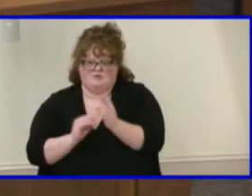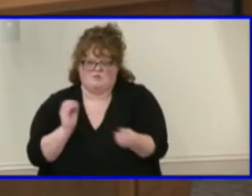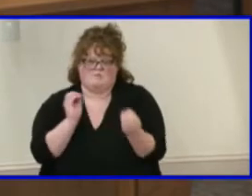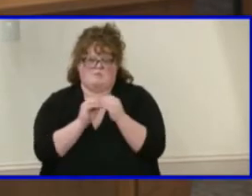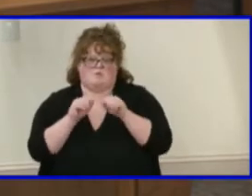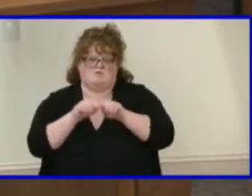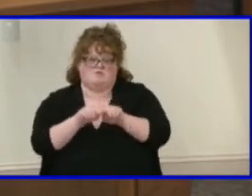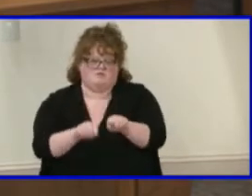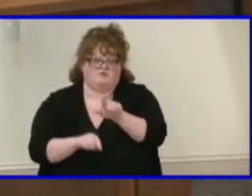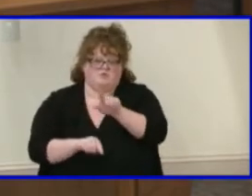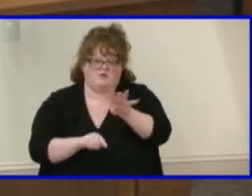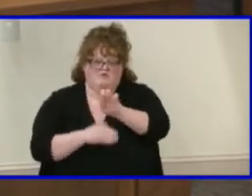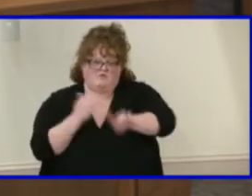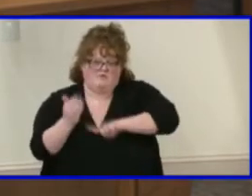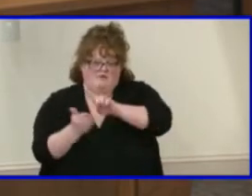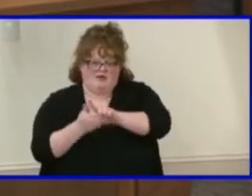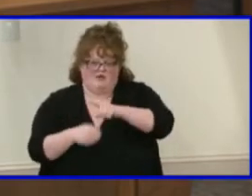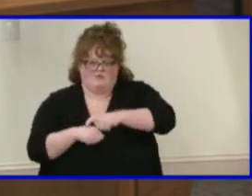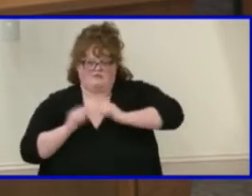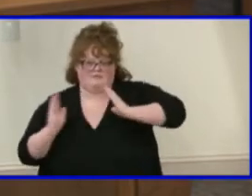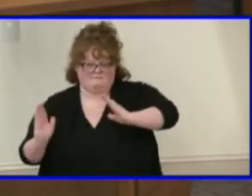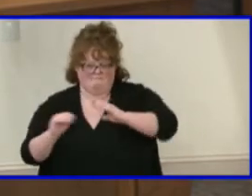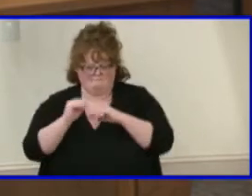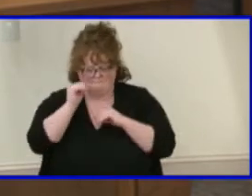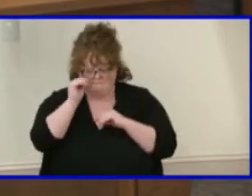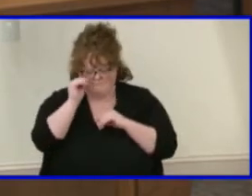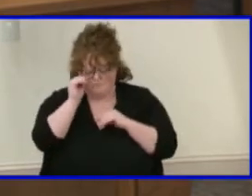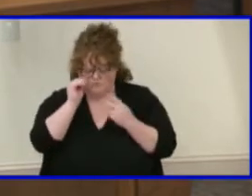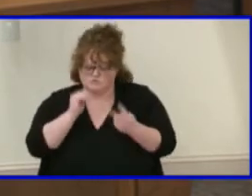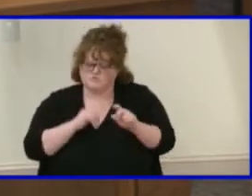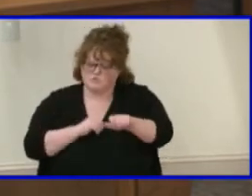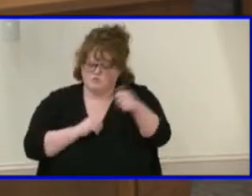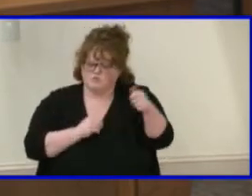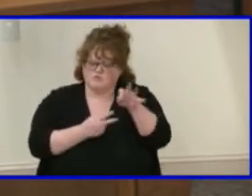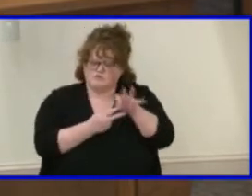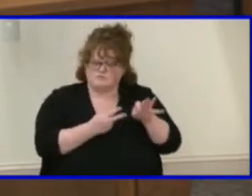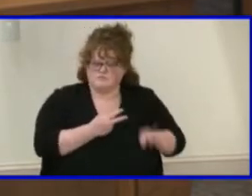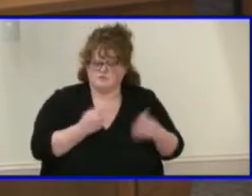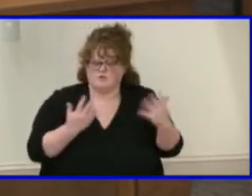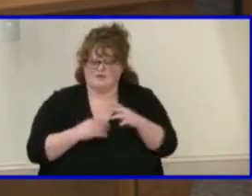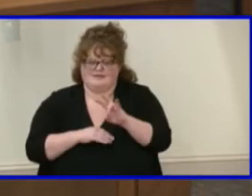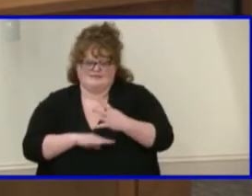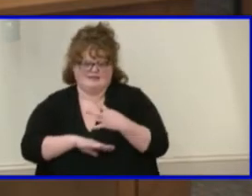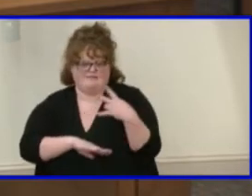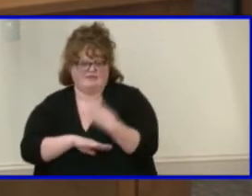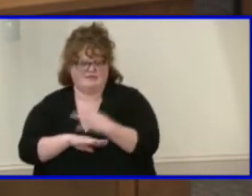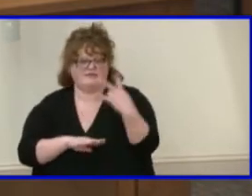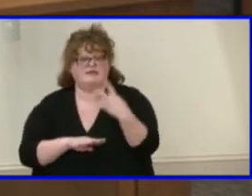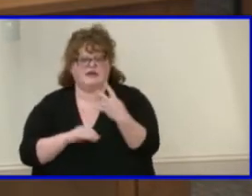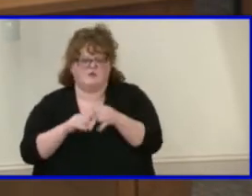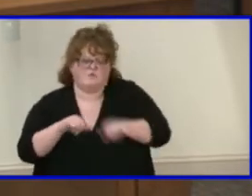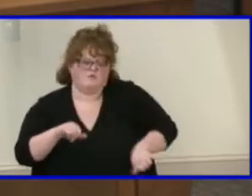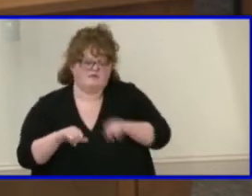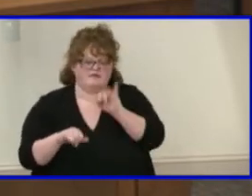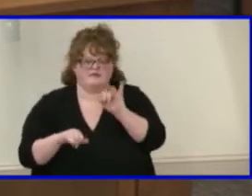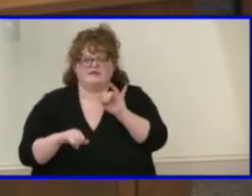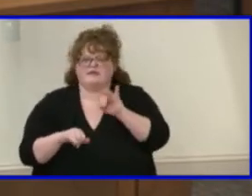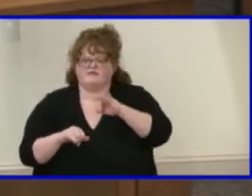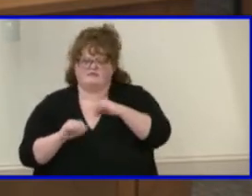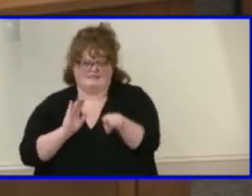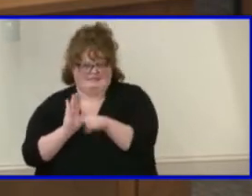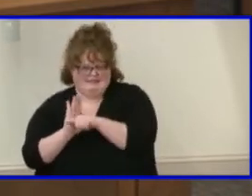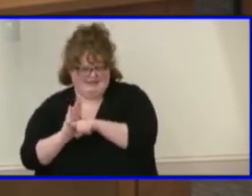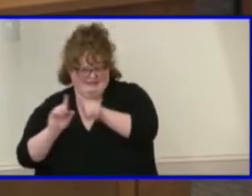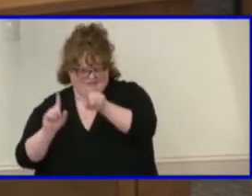The two alternatives approved a seven-day quarantine with a negative COVID test on or